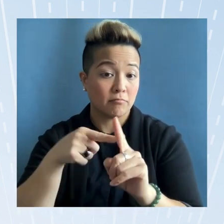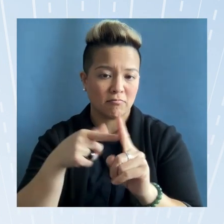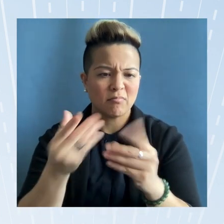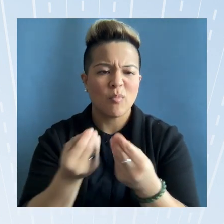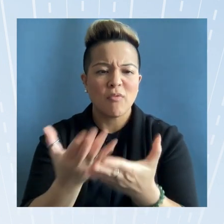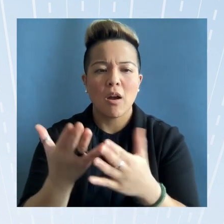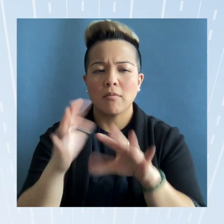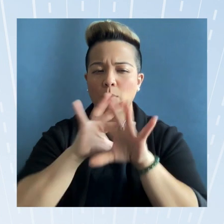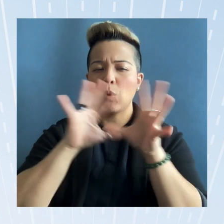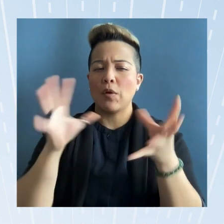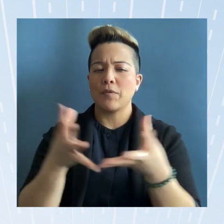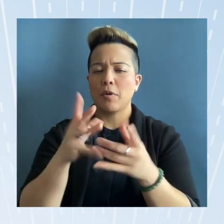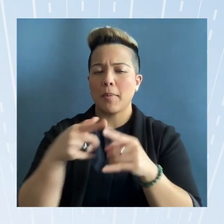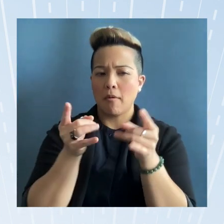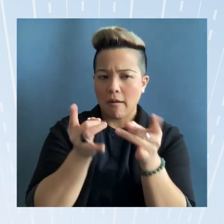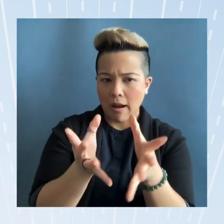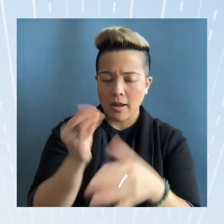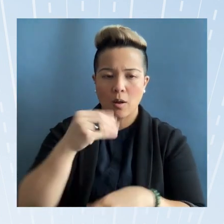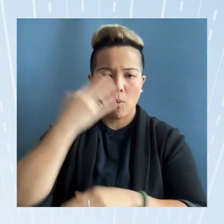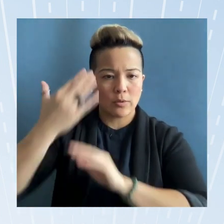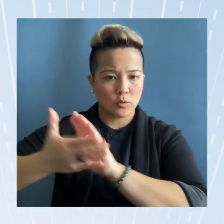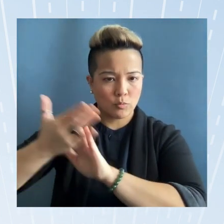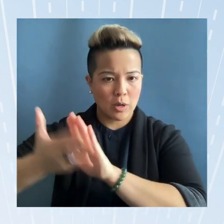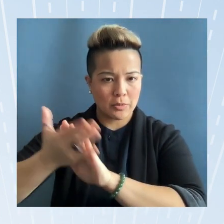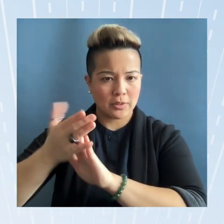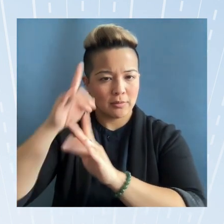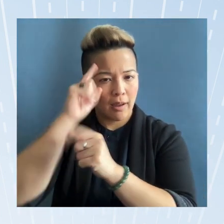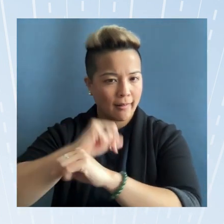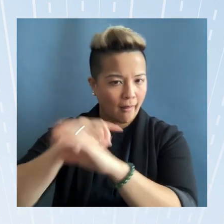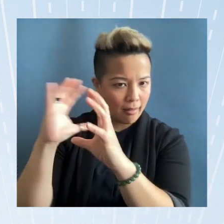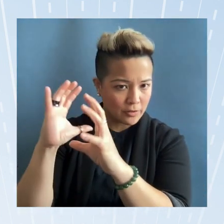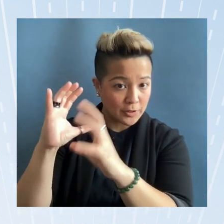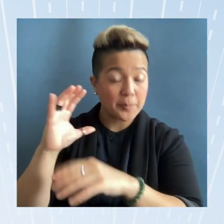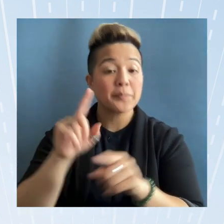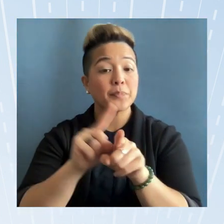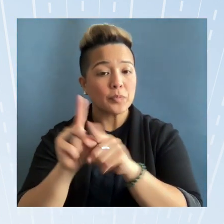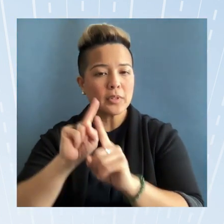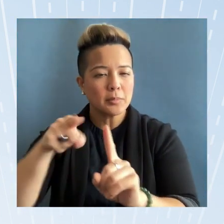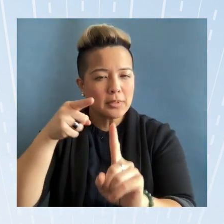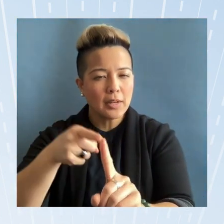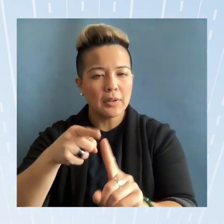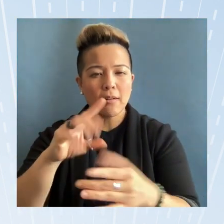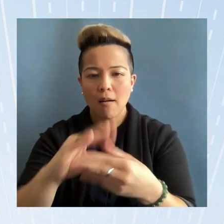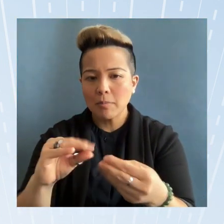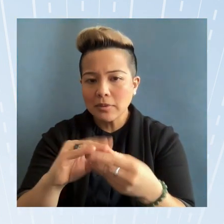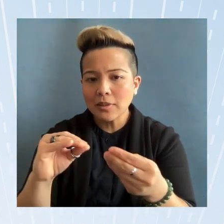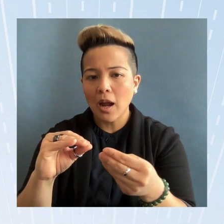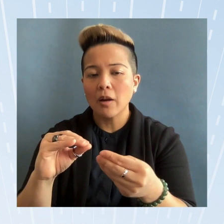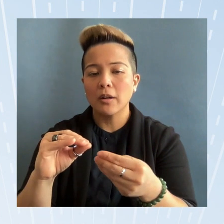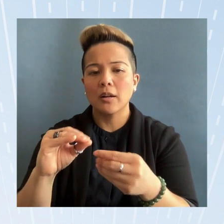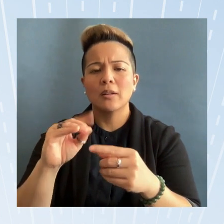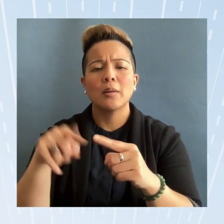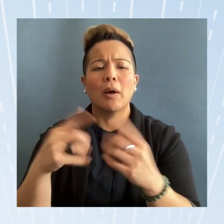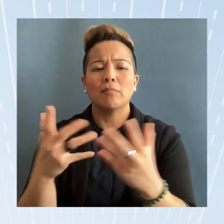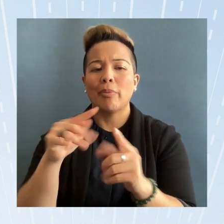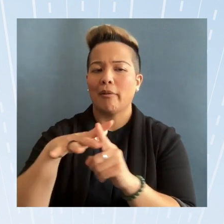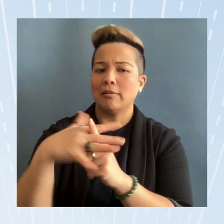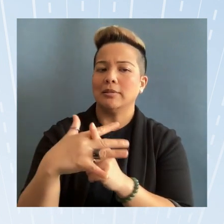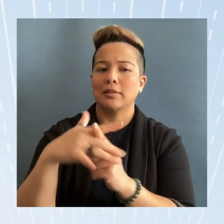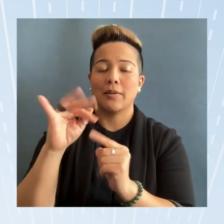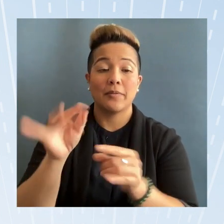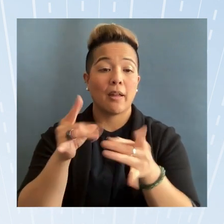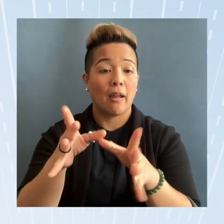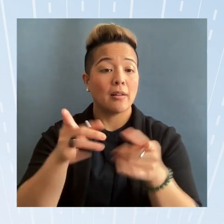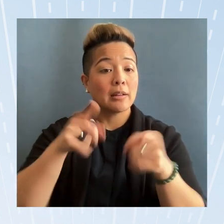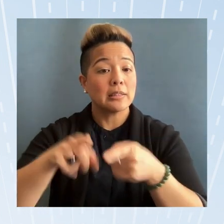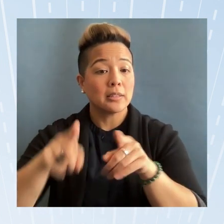overview about hate and white supremacist ideology as well as specific commentary about the context of hate